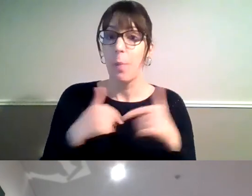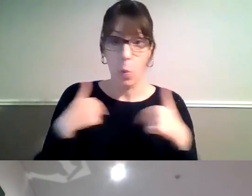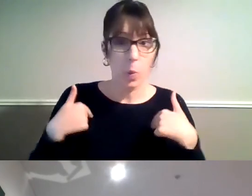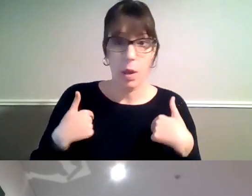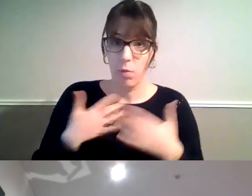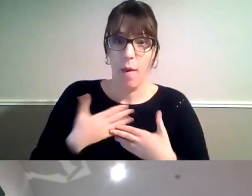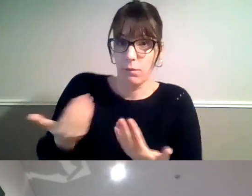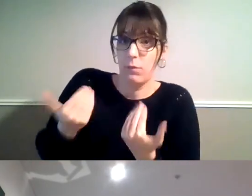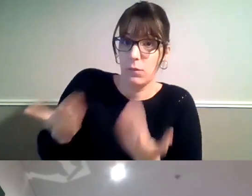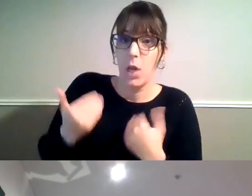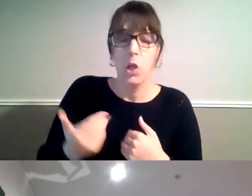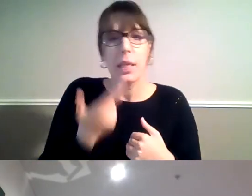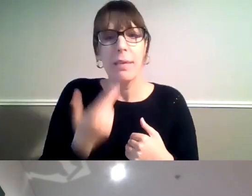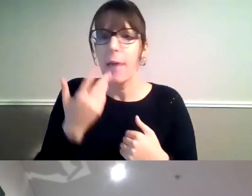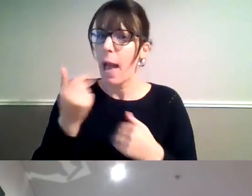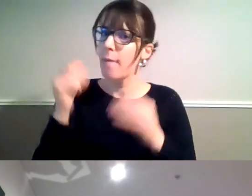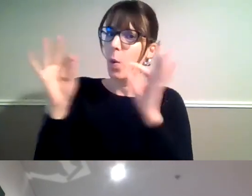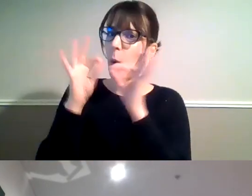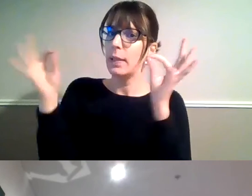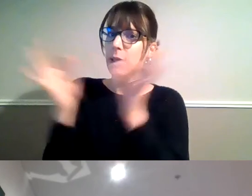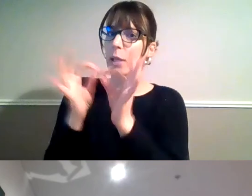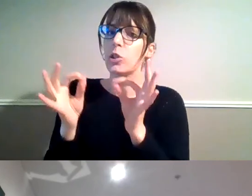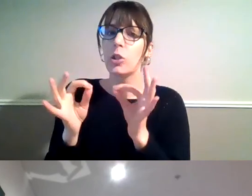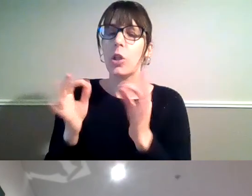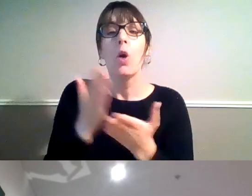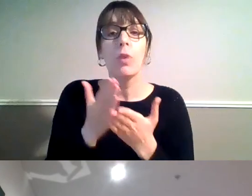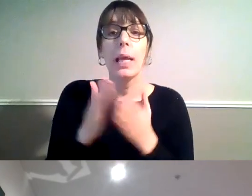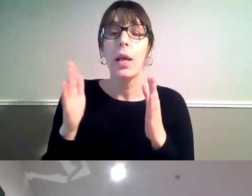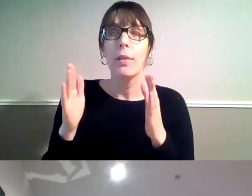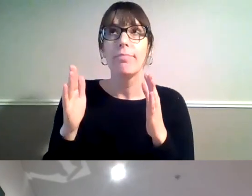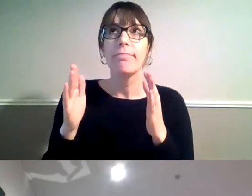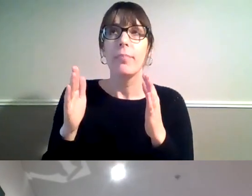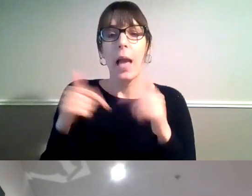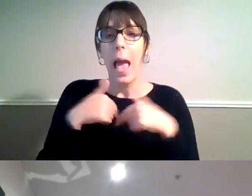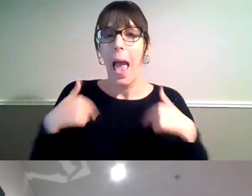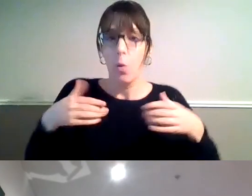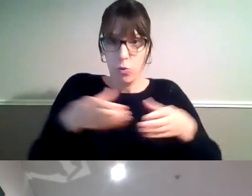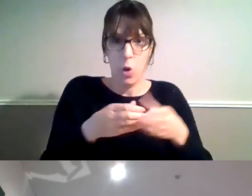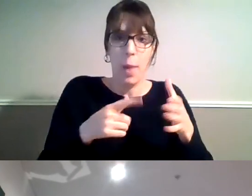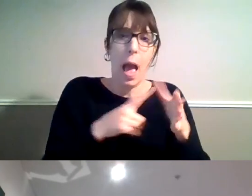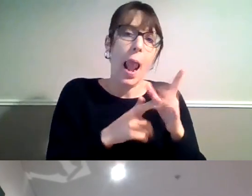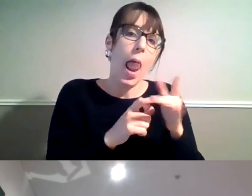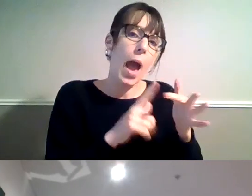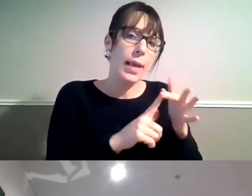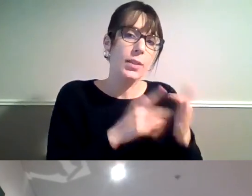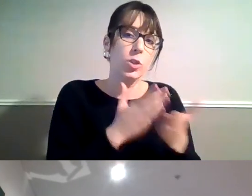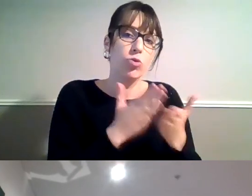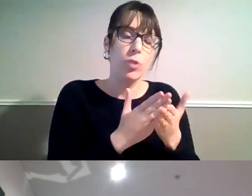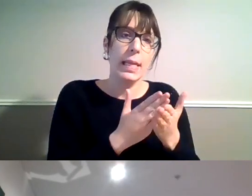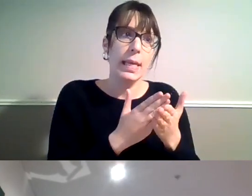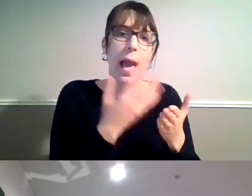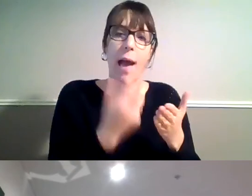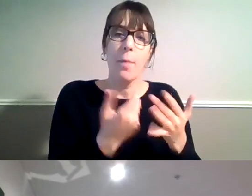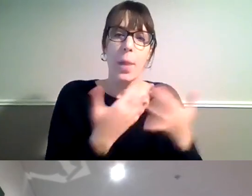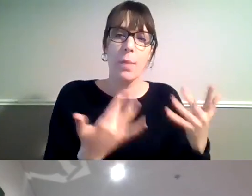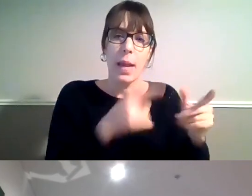organisations and the alliance is made up predominantly of consumer based organisations. So if there's organisations that fit that bill that do want to